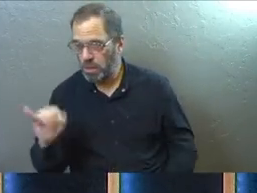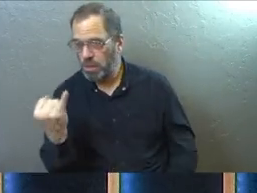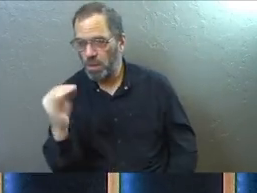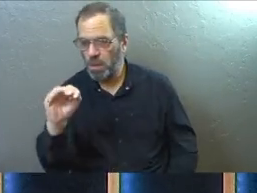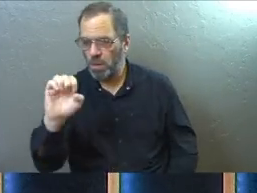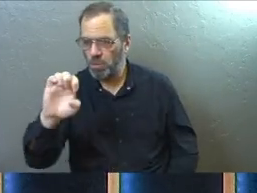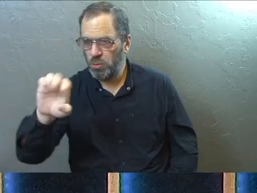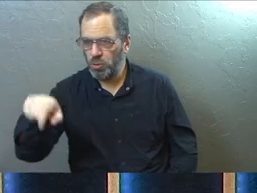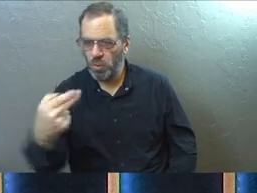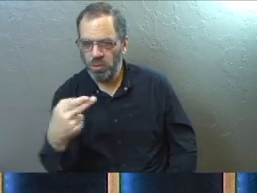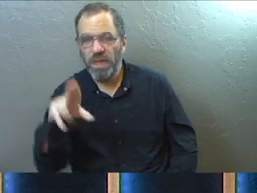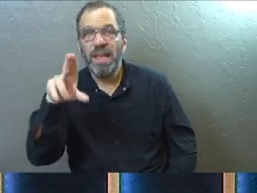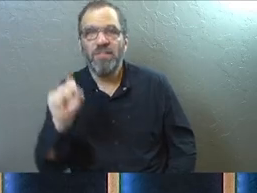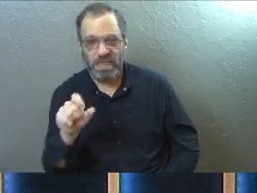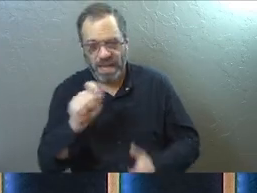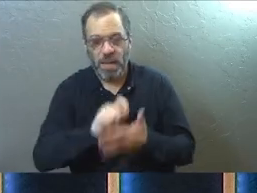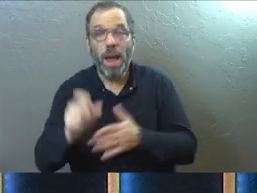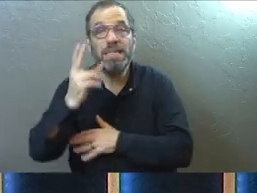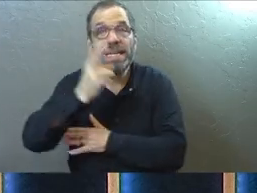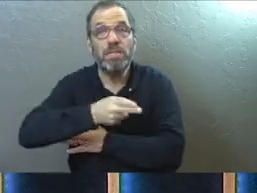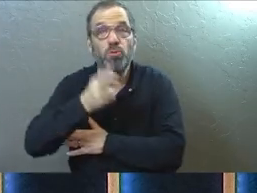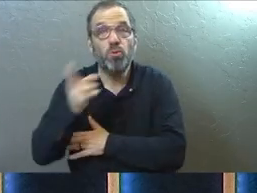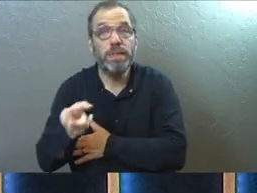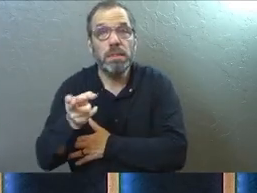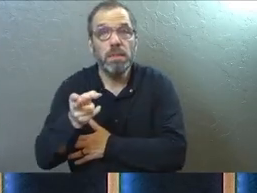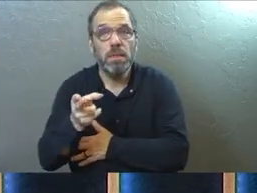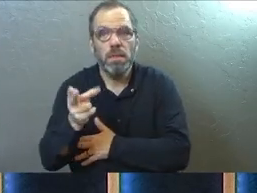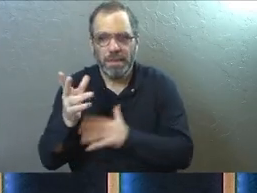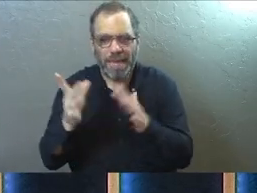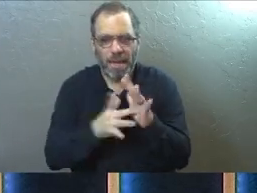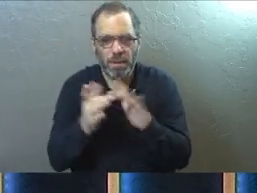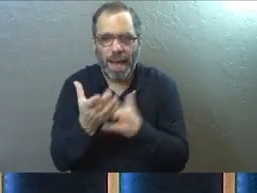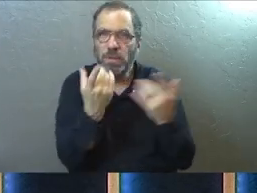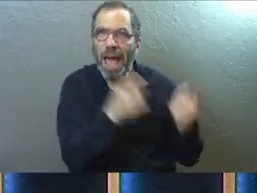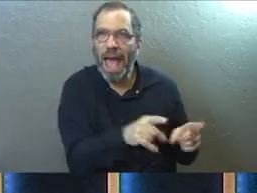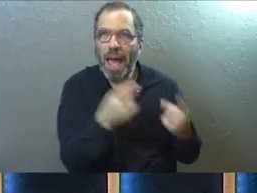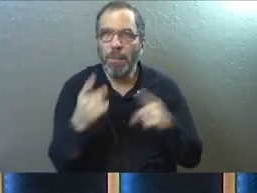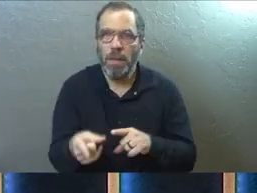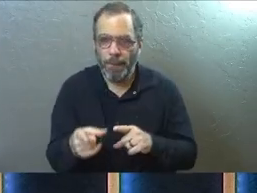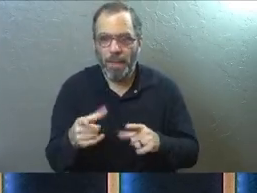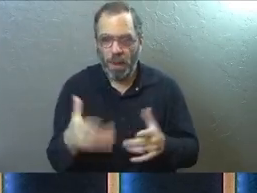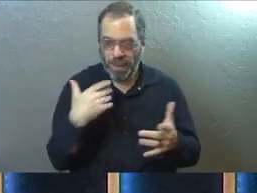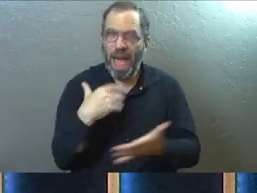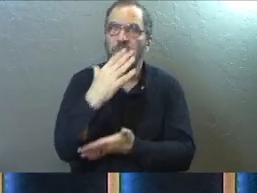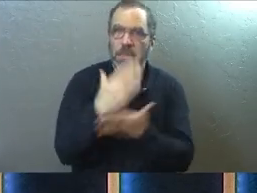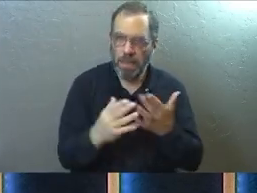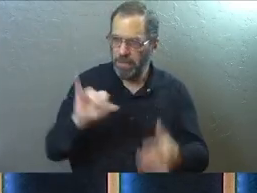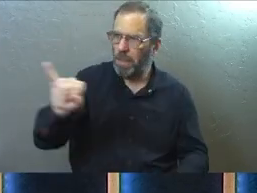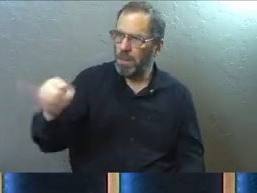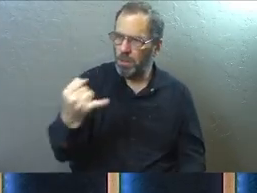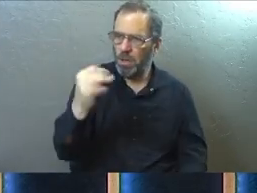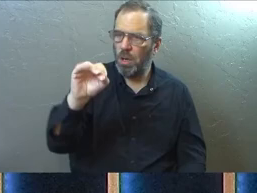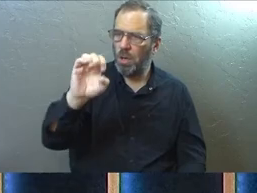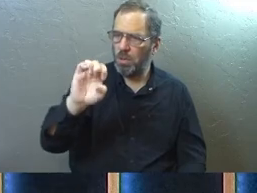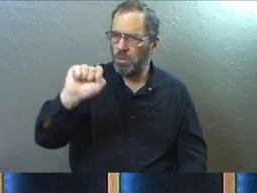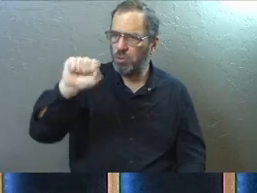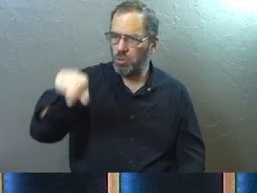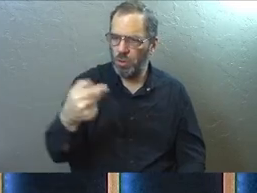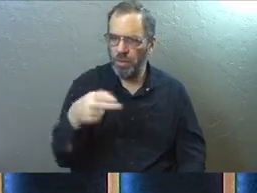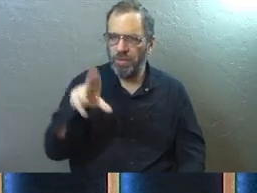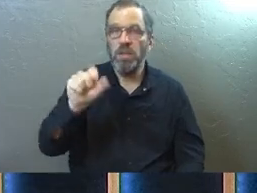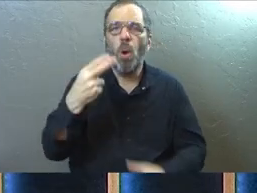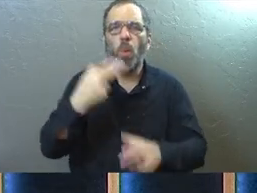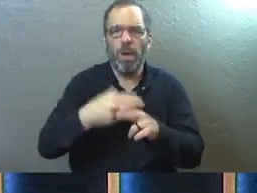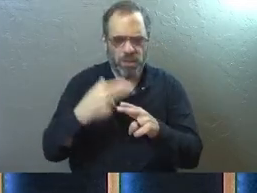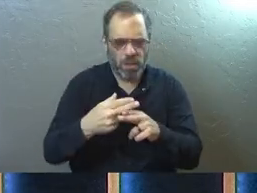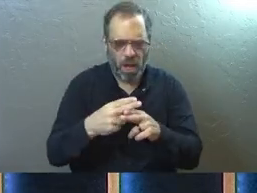writes history at the same time that these Bible events are taking place. And we have some of Josephus' books. One